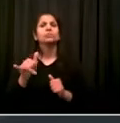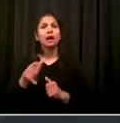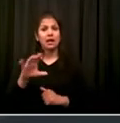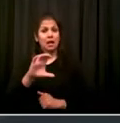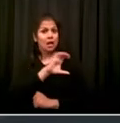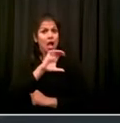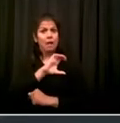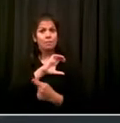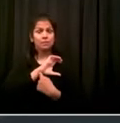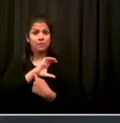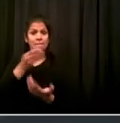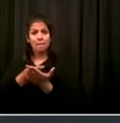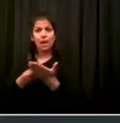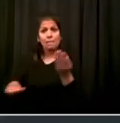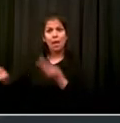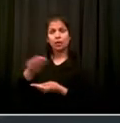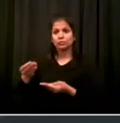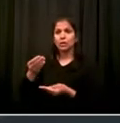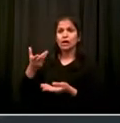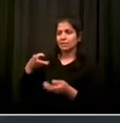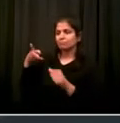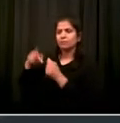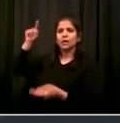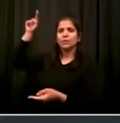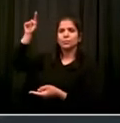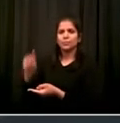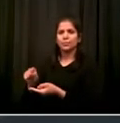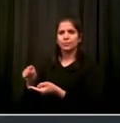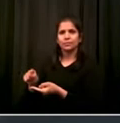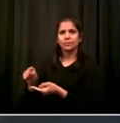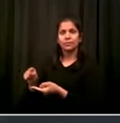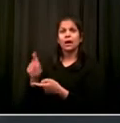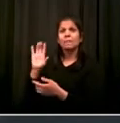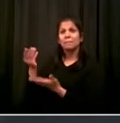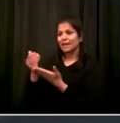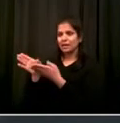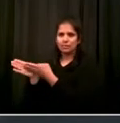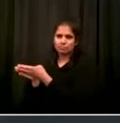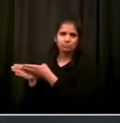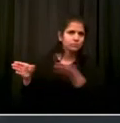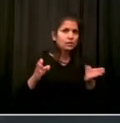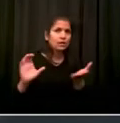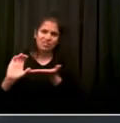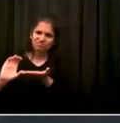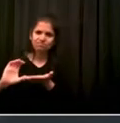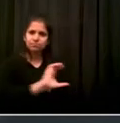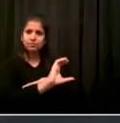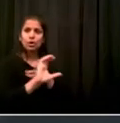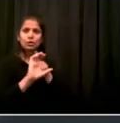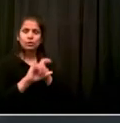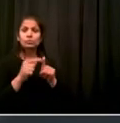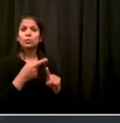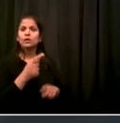but I want people to understand that we are committed to shifting resources to ensure that the focus is on